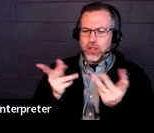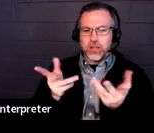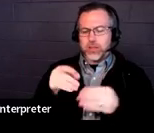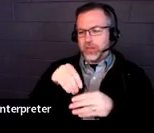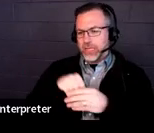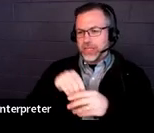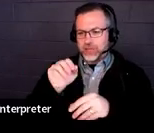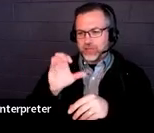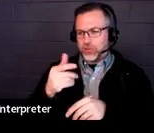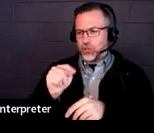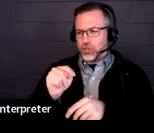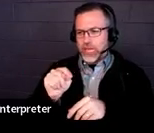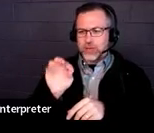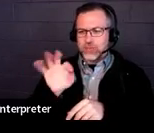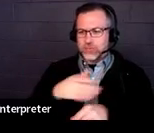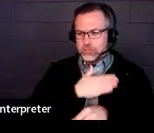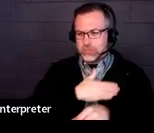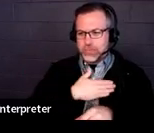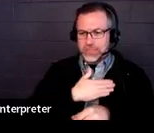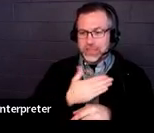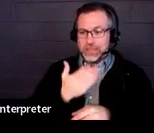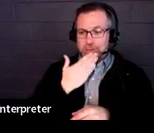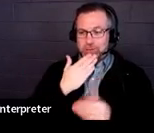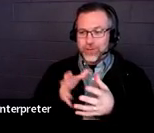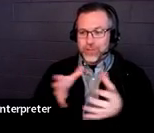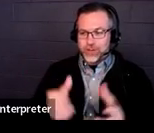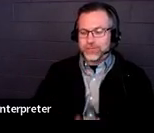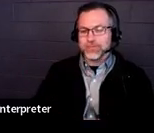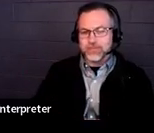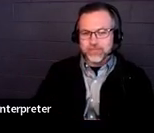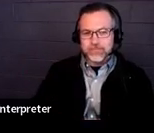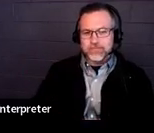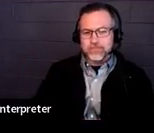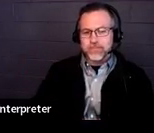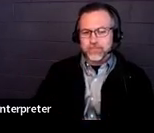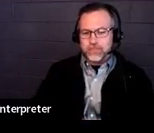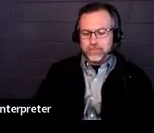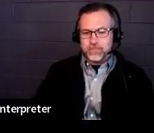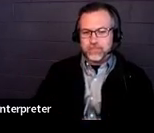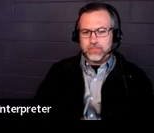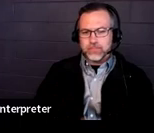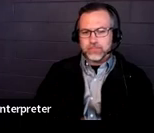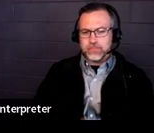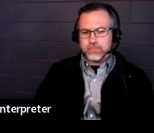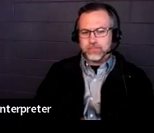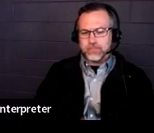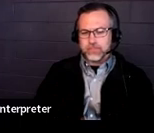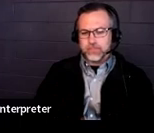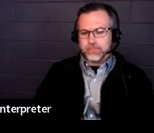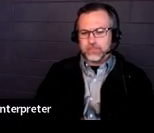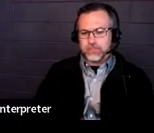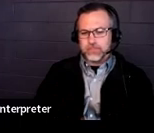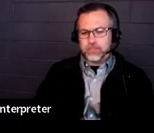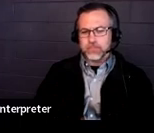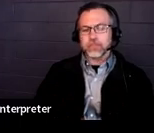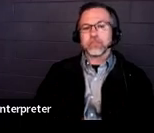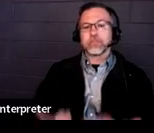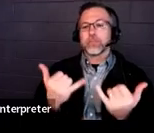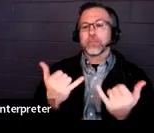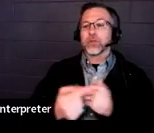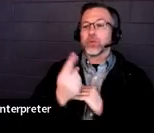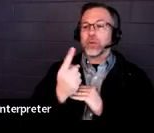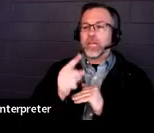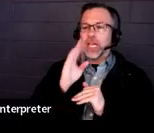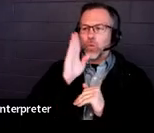that would be great. Thank you very much. All right. So today we're going to be talking about the summary of performance.